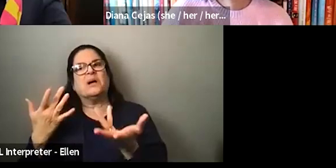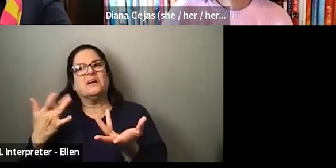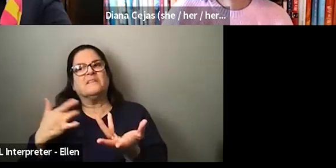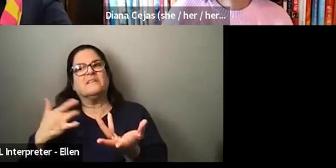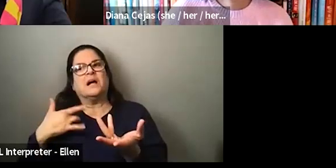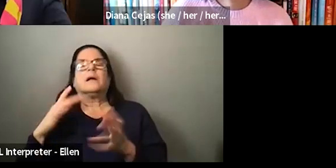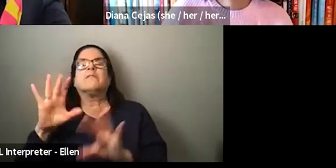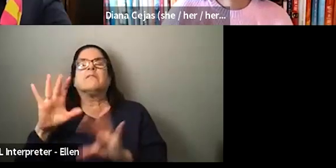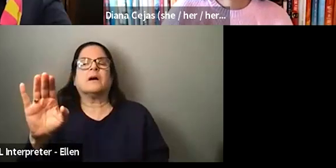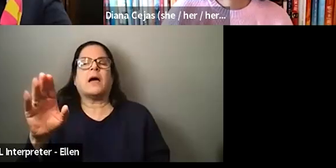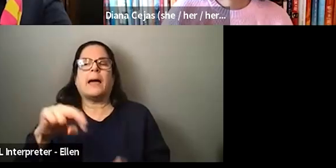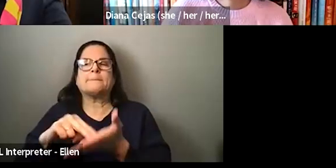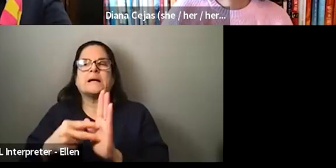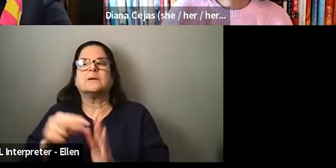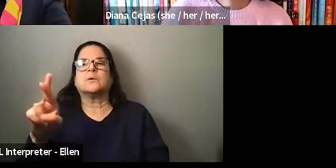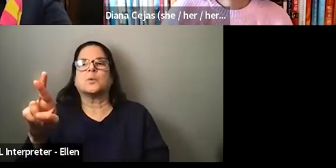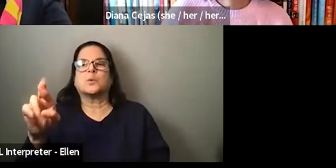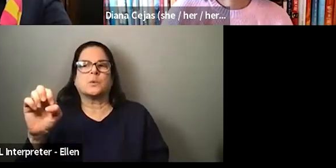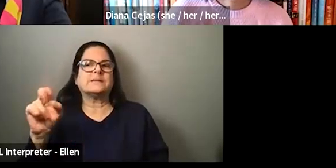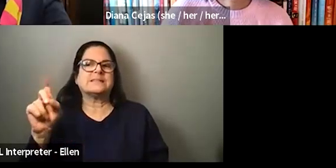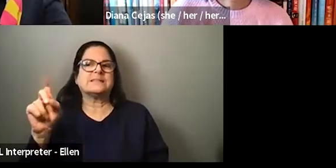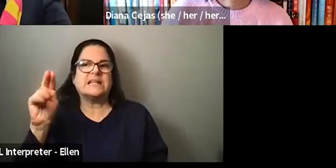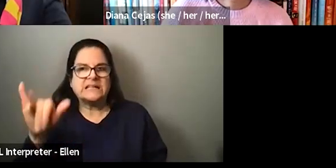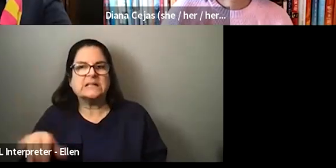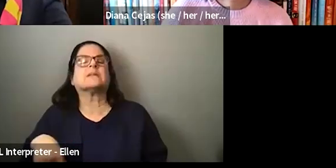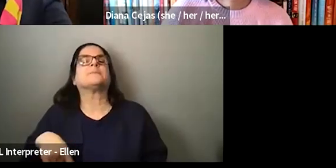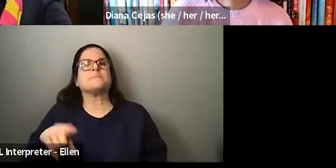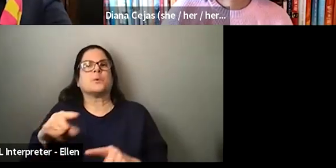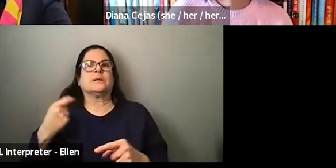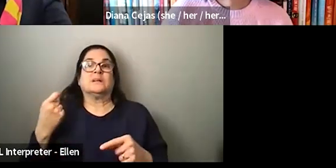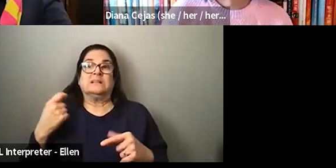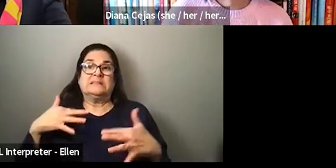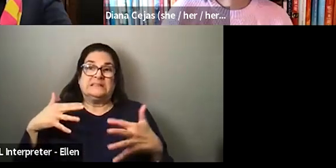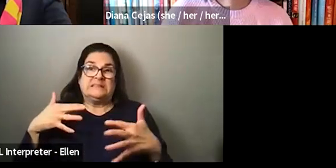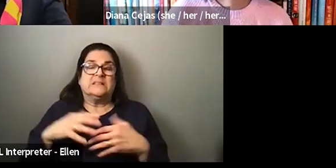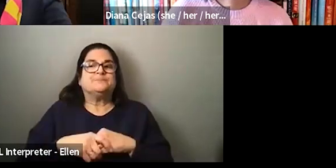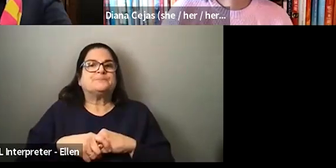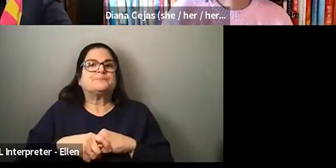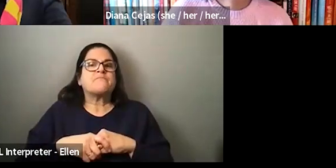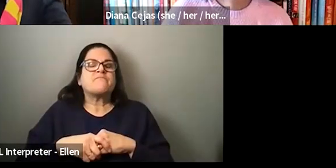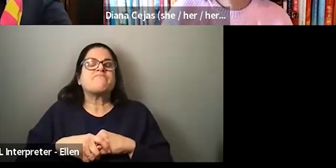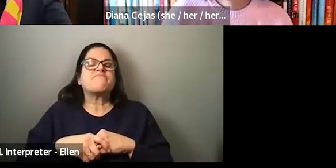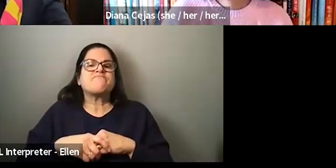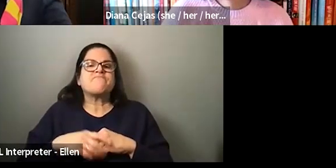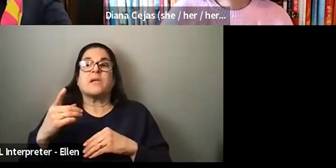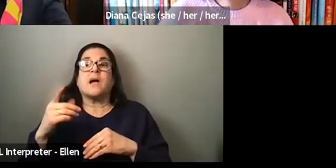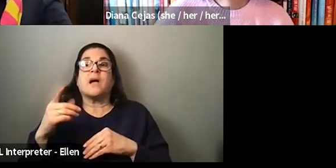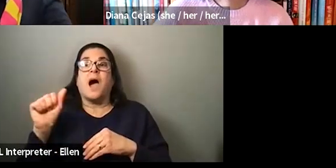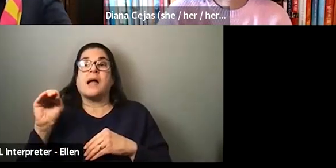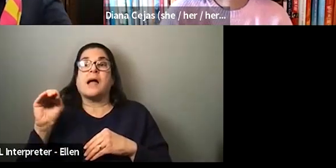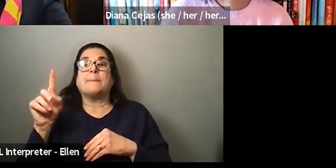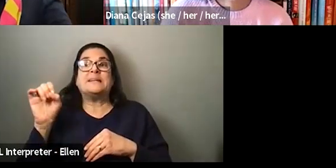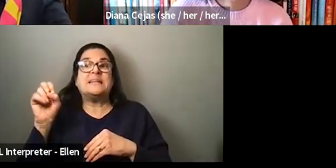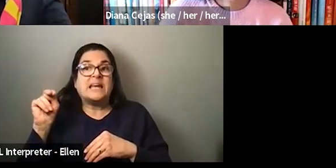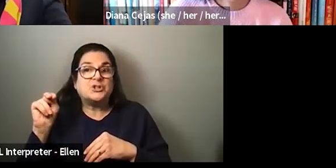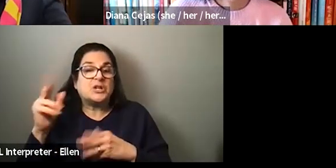into the job market. And one of the biggest, um, accommodations that I have is just around, um, some preferential scheduling to